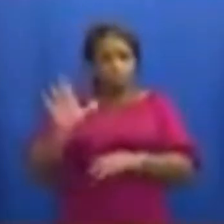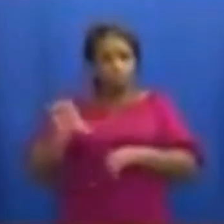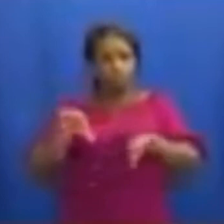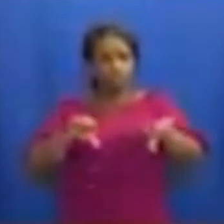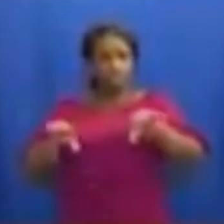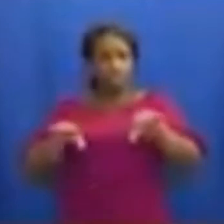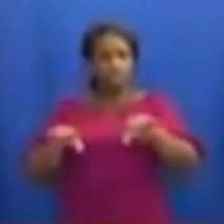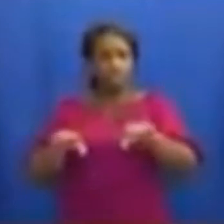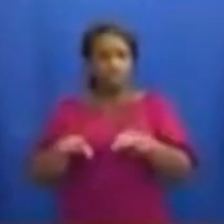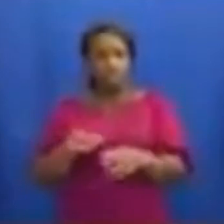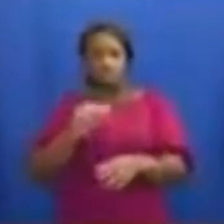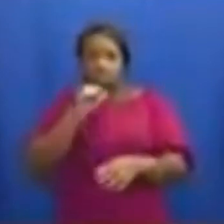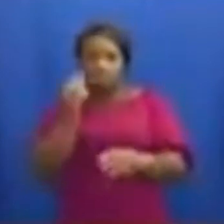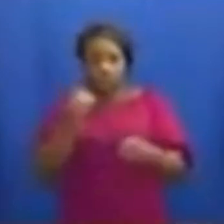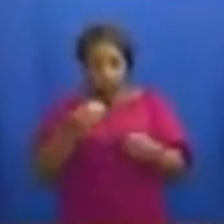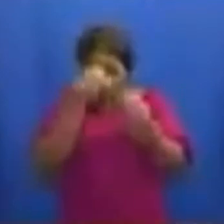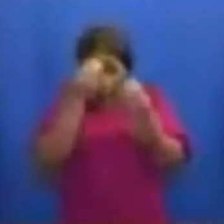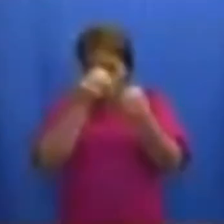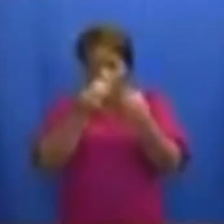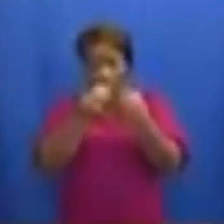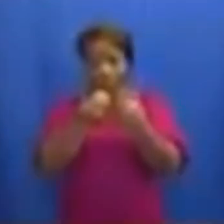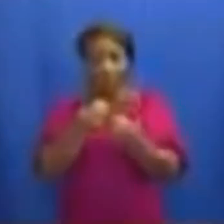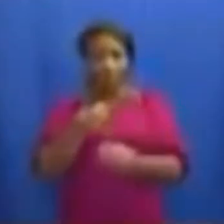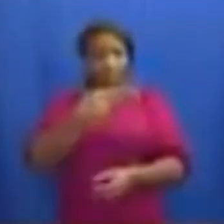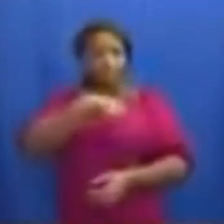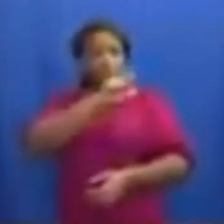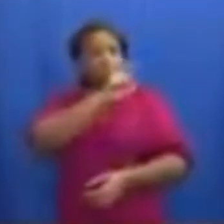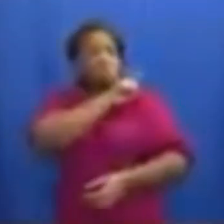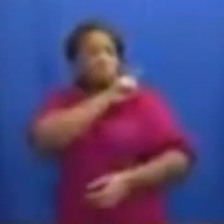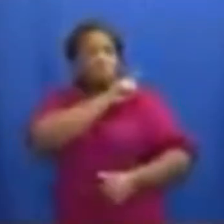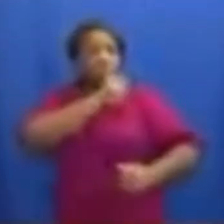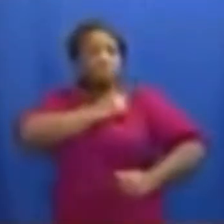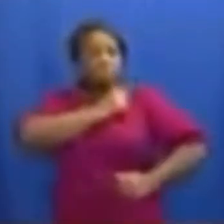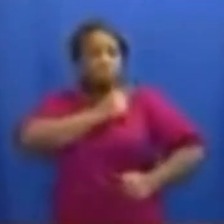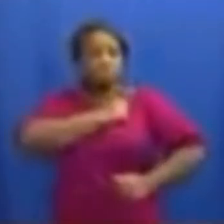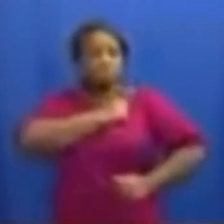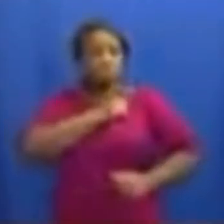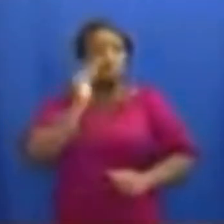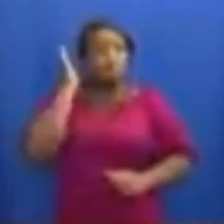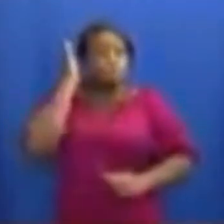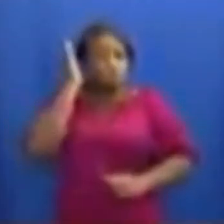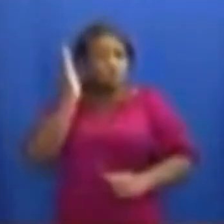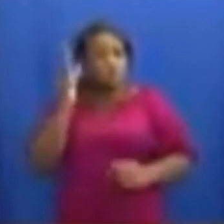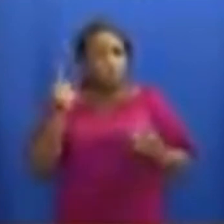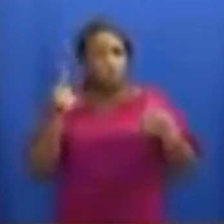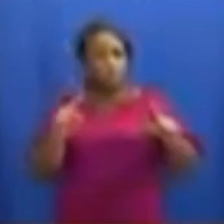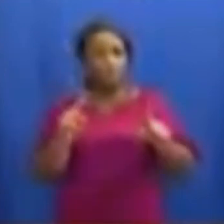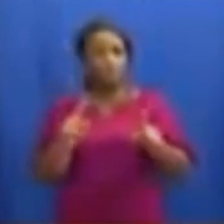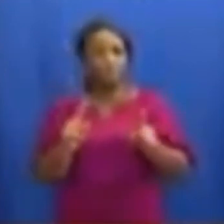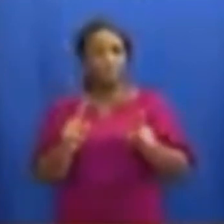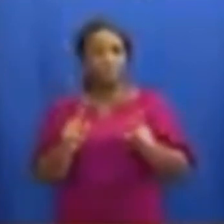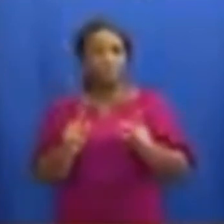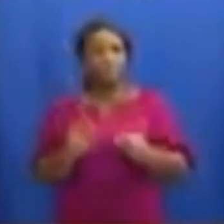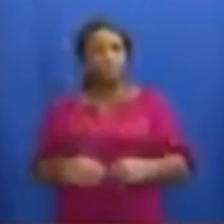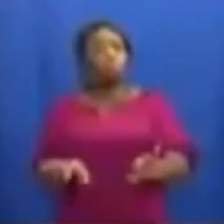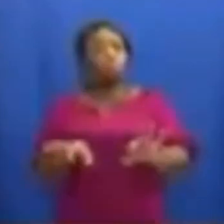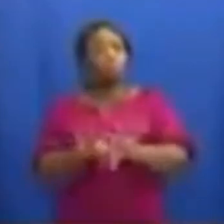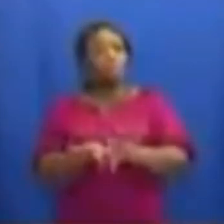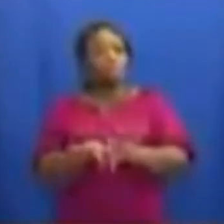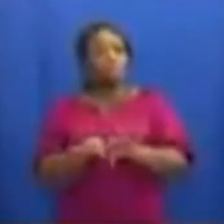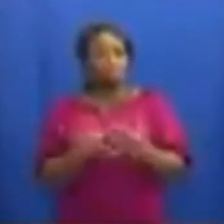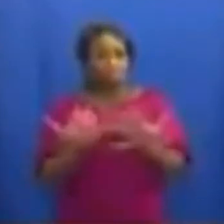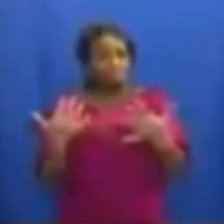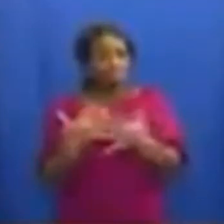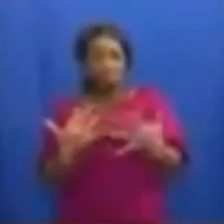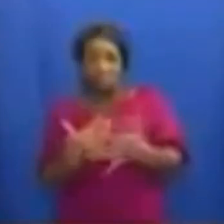and negligence. The law enforcement agencies will, where necessary, apply these measures without fear or